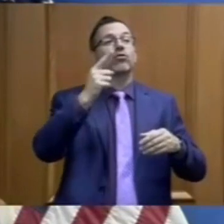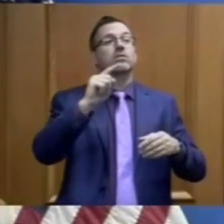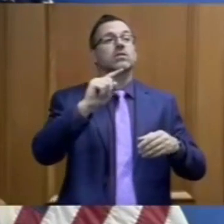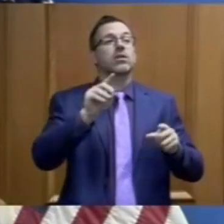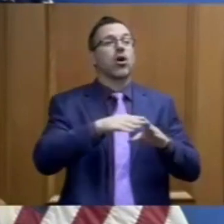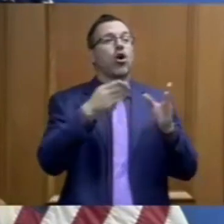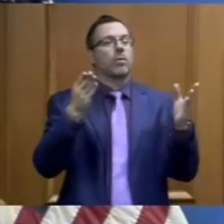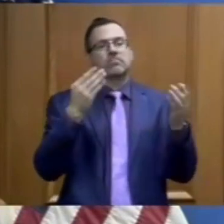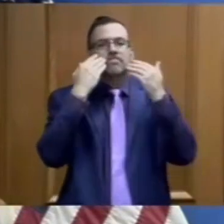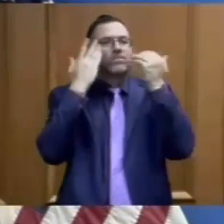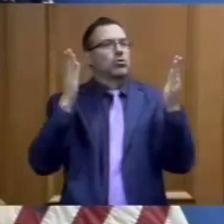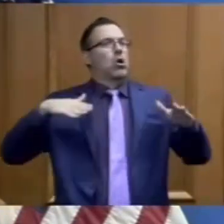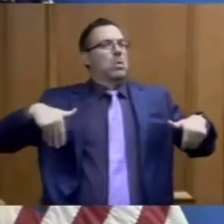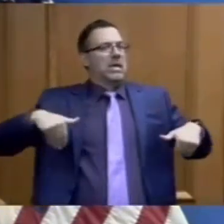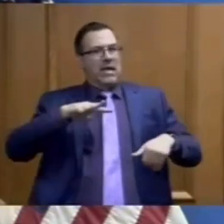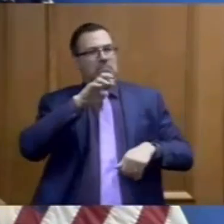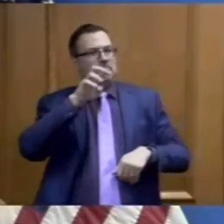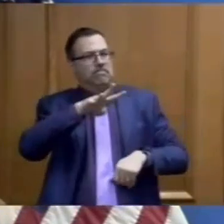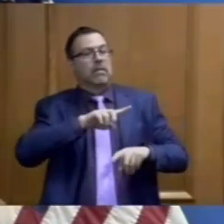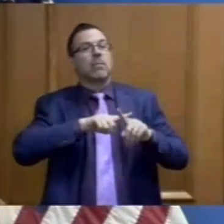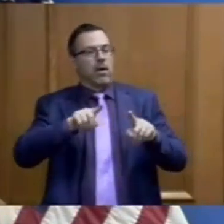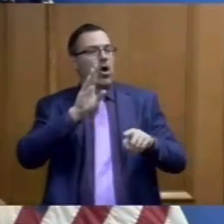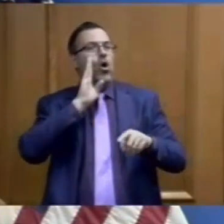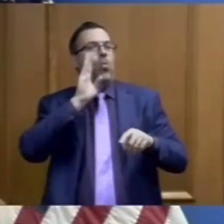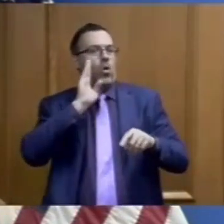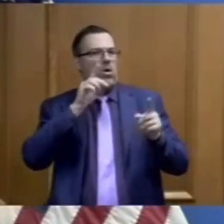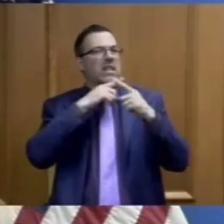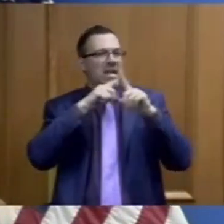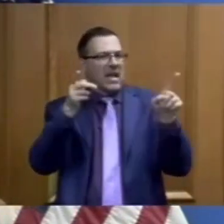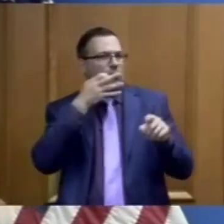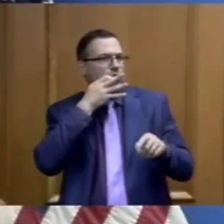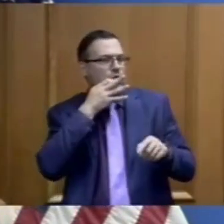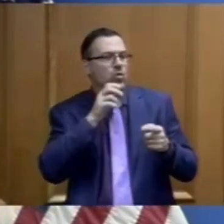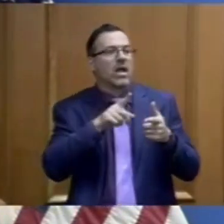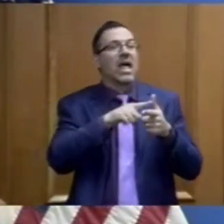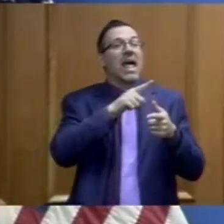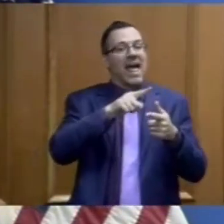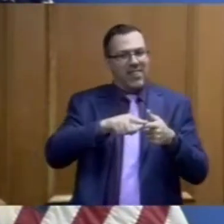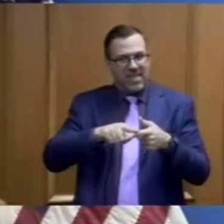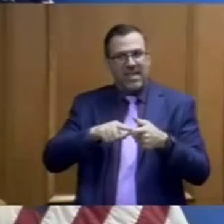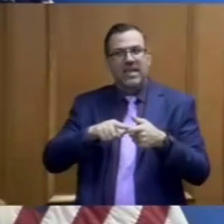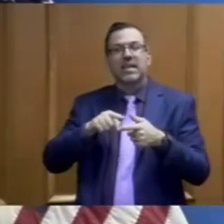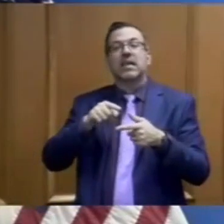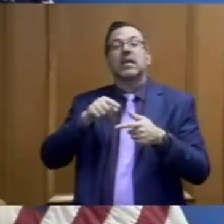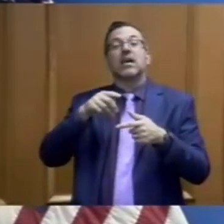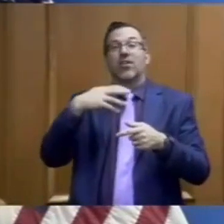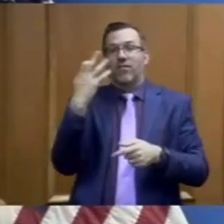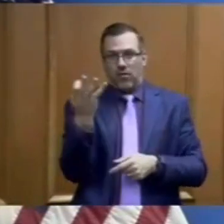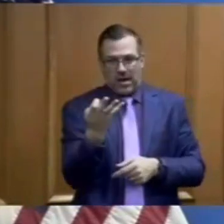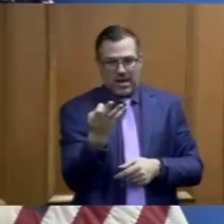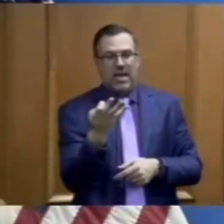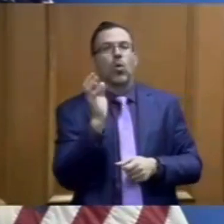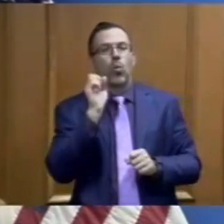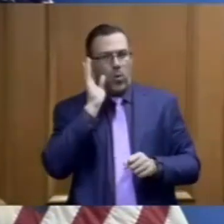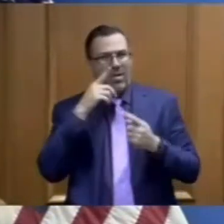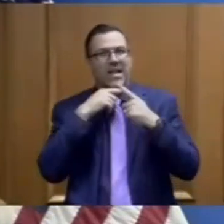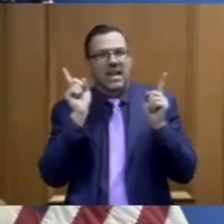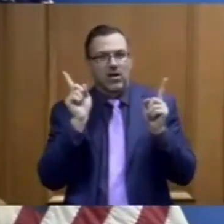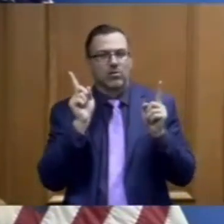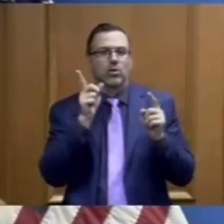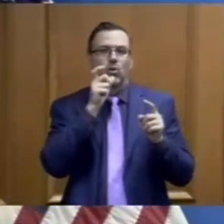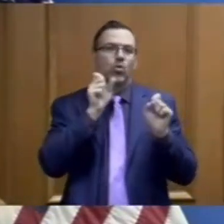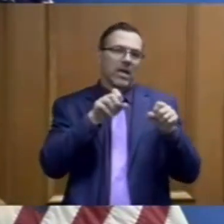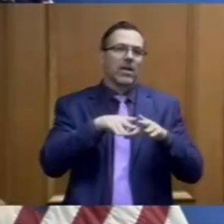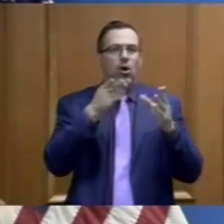of days. And then we'll announce the other businesses that will be targeted on Friday. And but the social distancing requirements